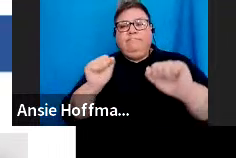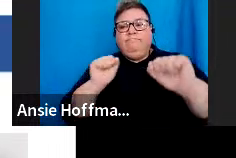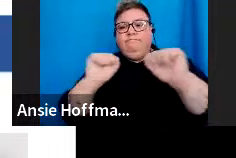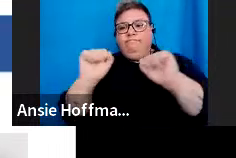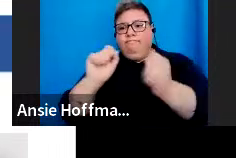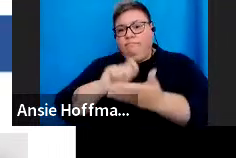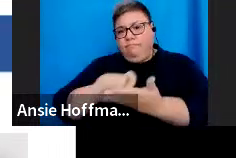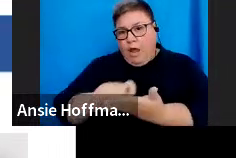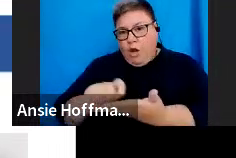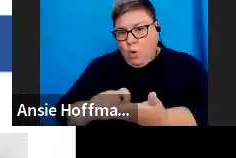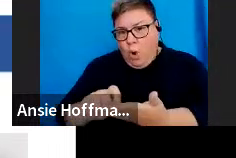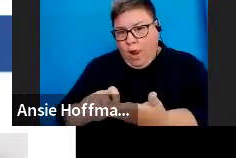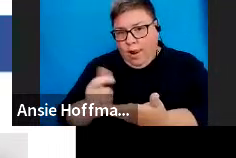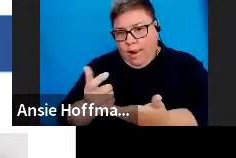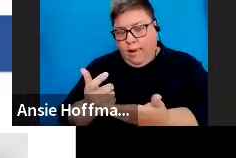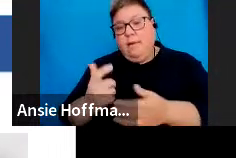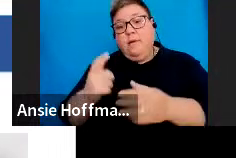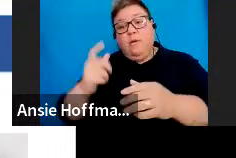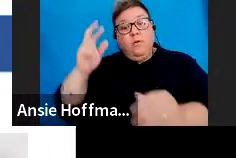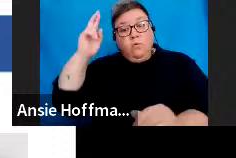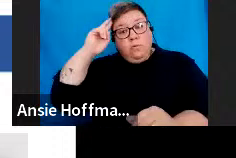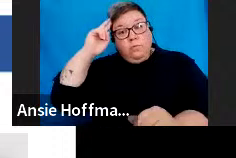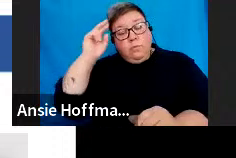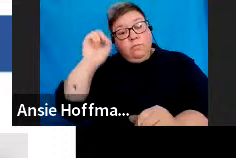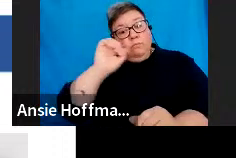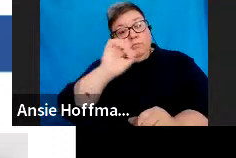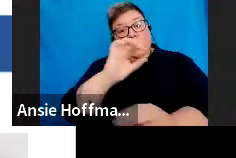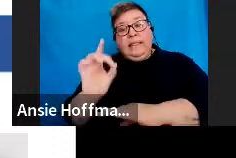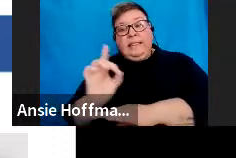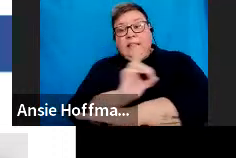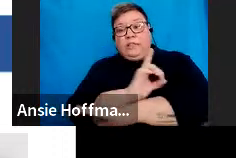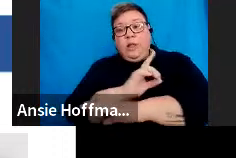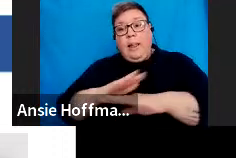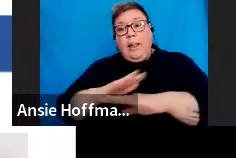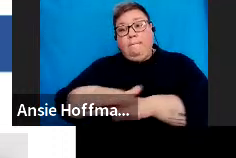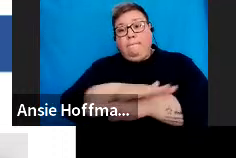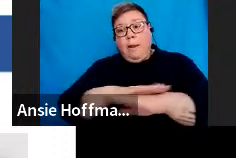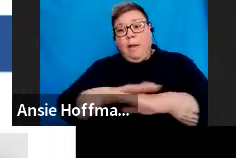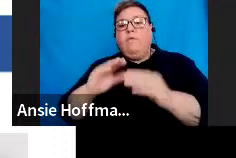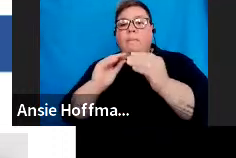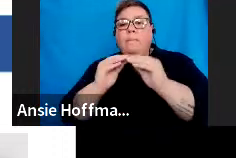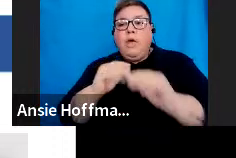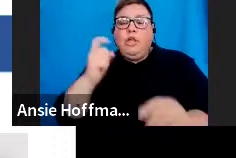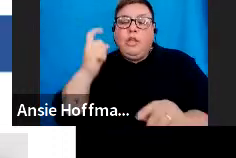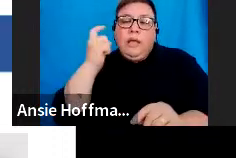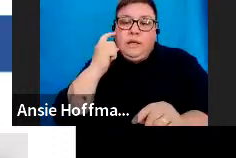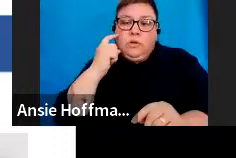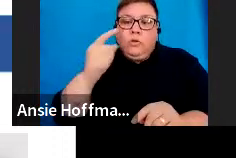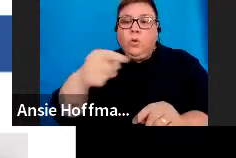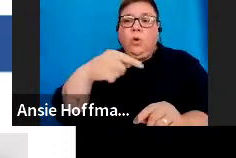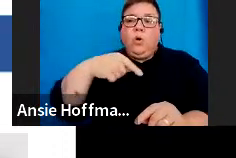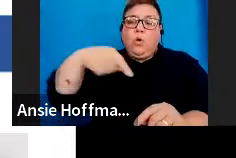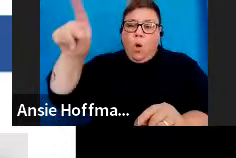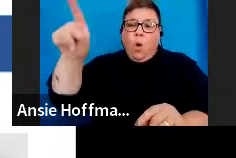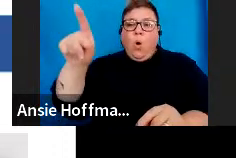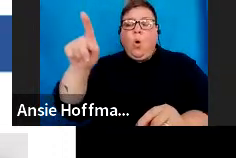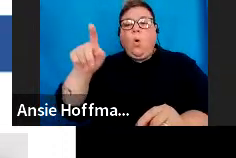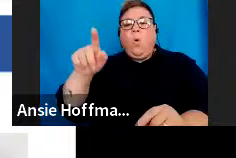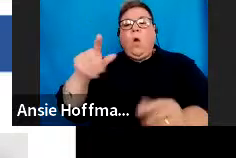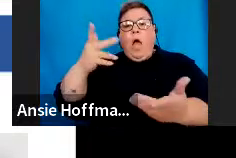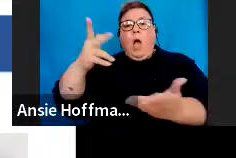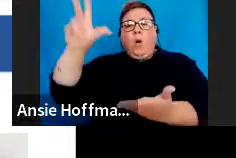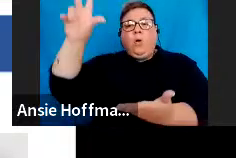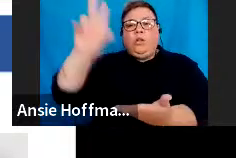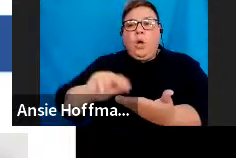So, remember our digital platforms. We have made it easy for you to go digital by downloading the